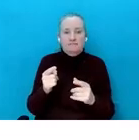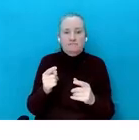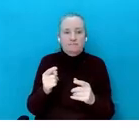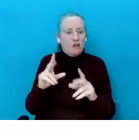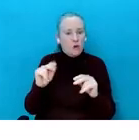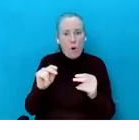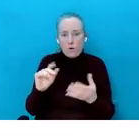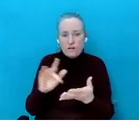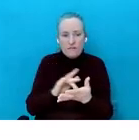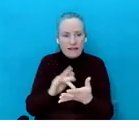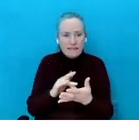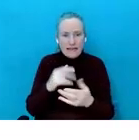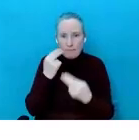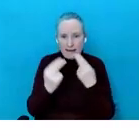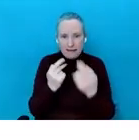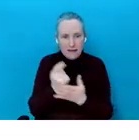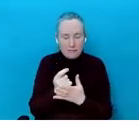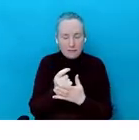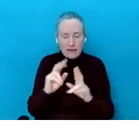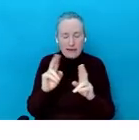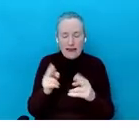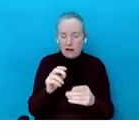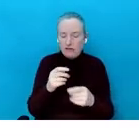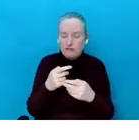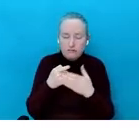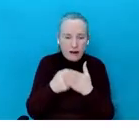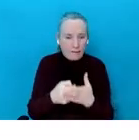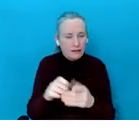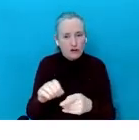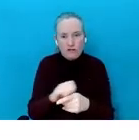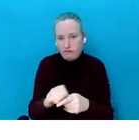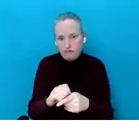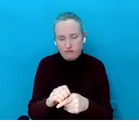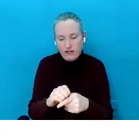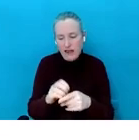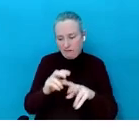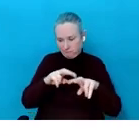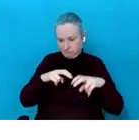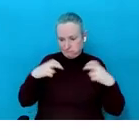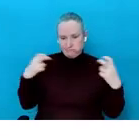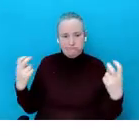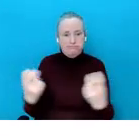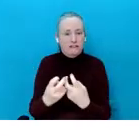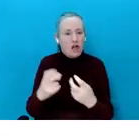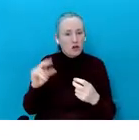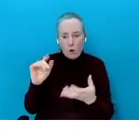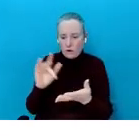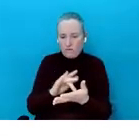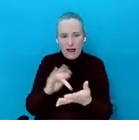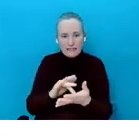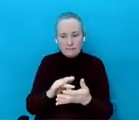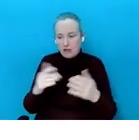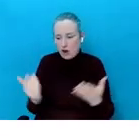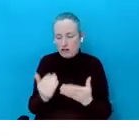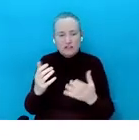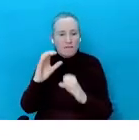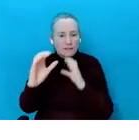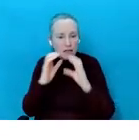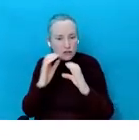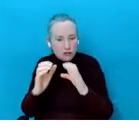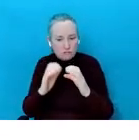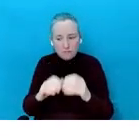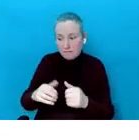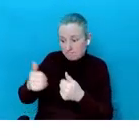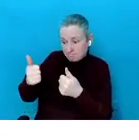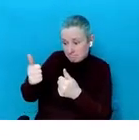you know, when there's no device at the table, it provokes conversation and it could be how was your day? I get what's happening in